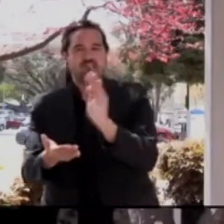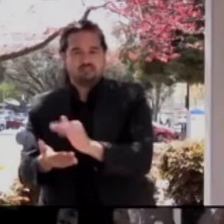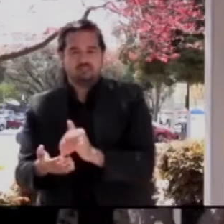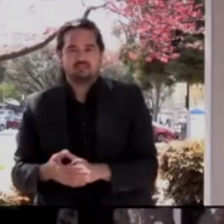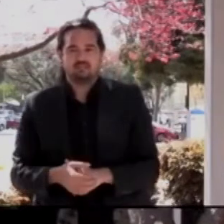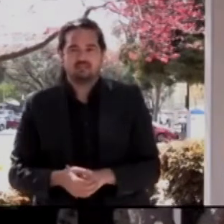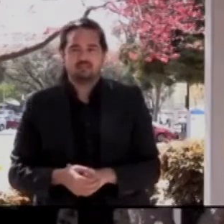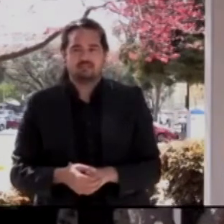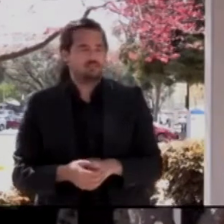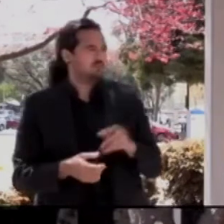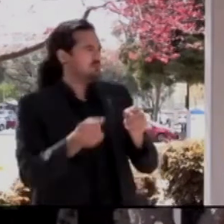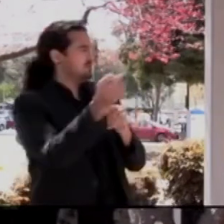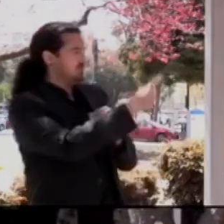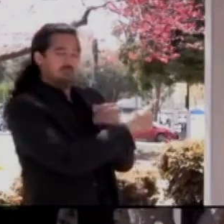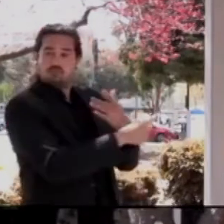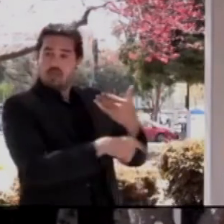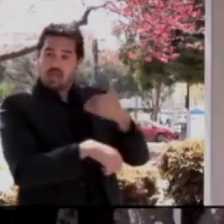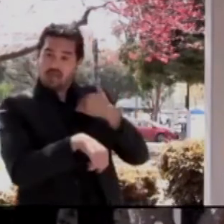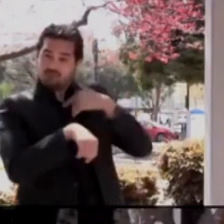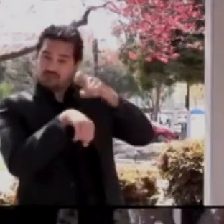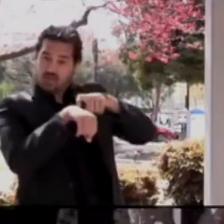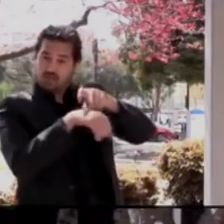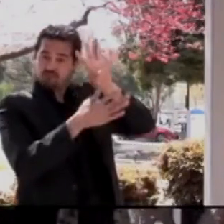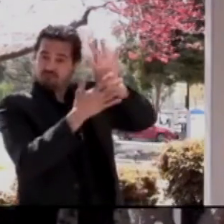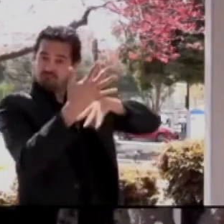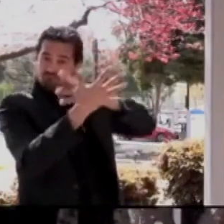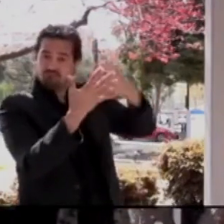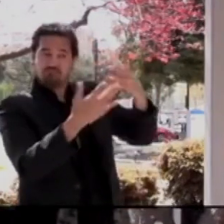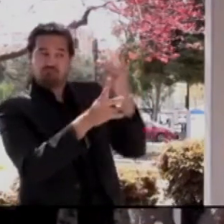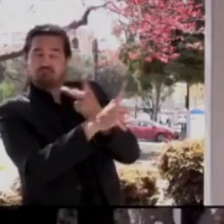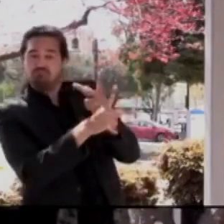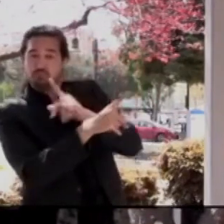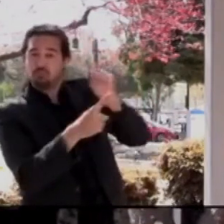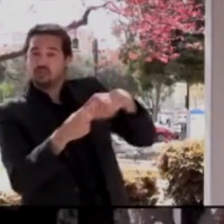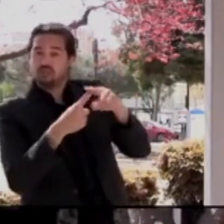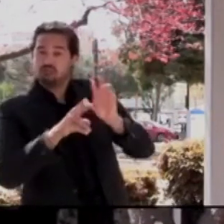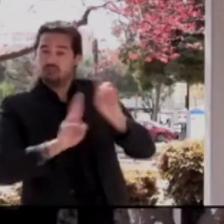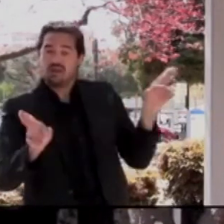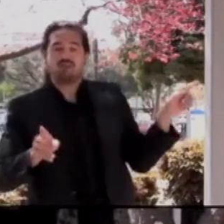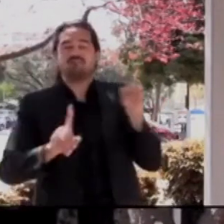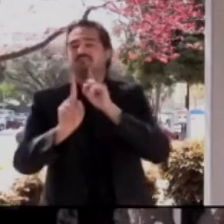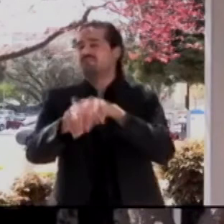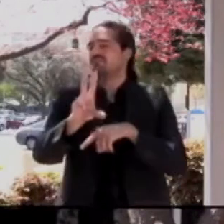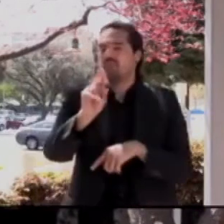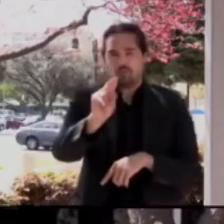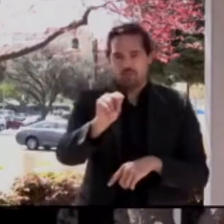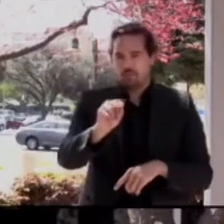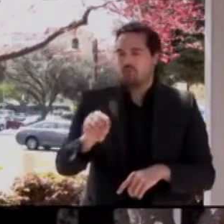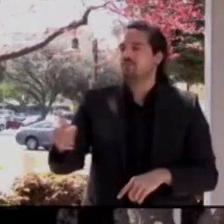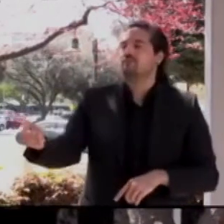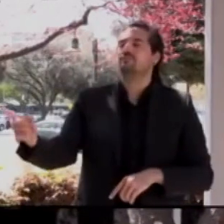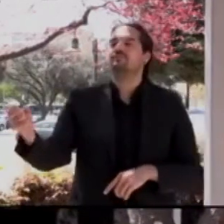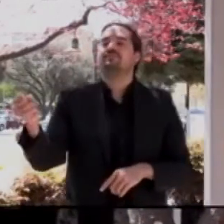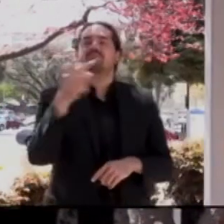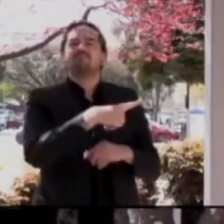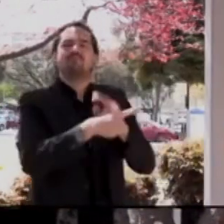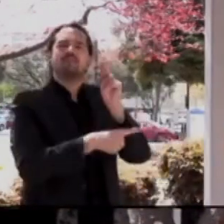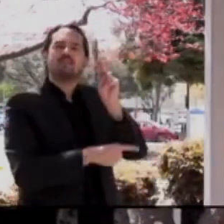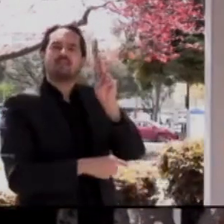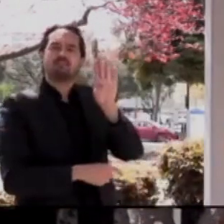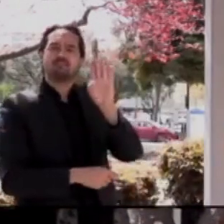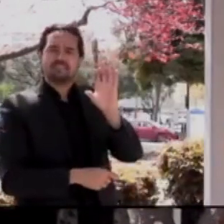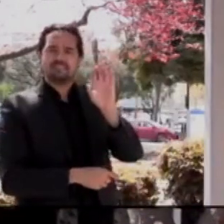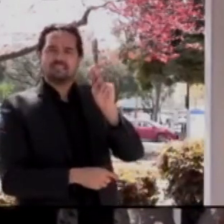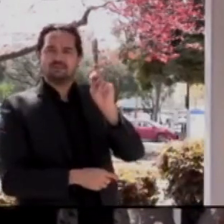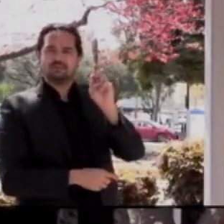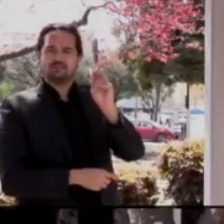don't know a time frame on that. NBC, sorry, last one. In San Mateo County, Janssen is about 4% of overall doses. They're about the same